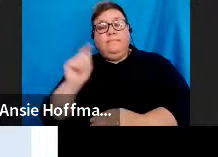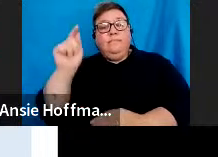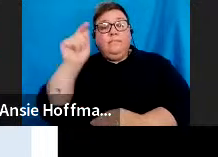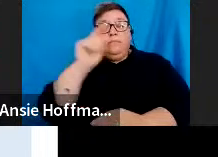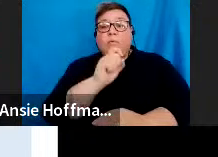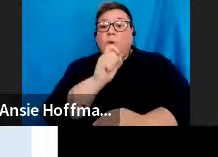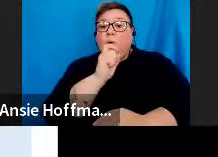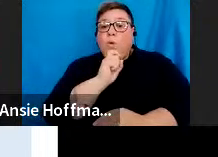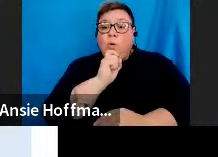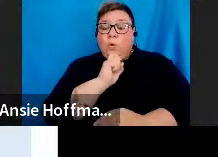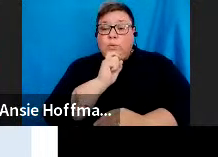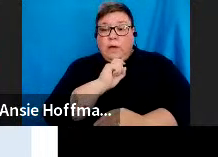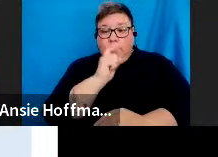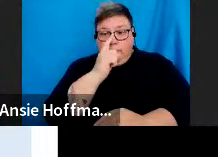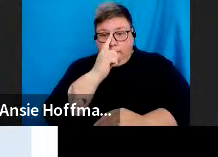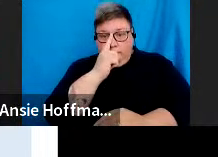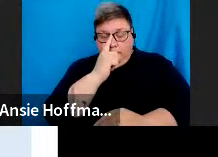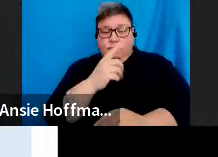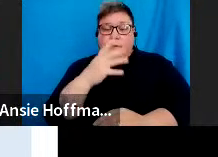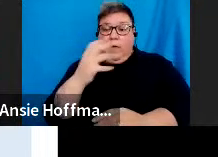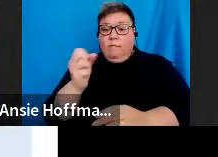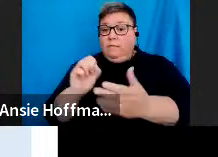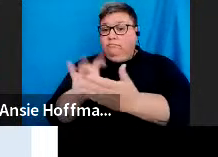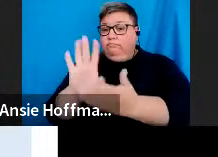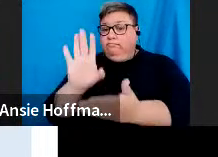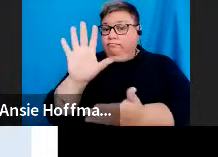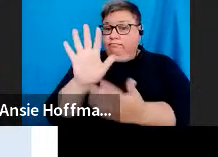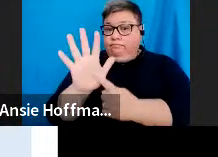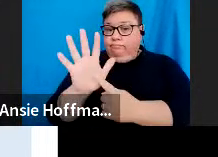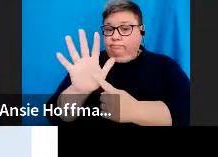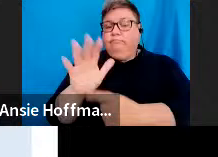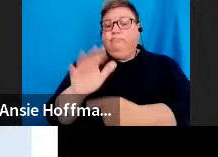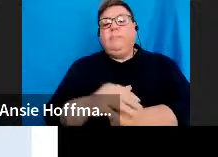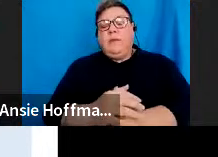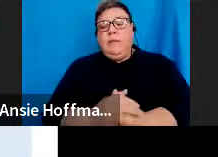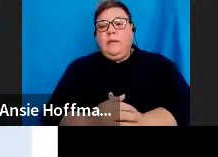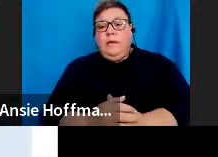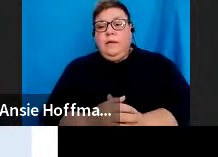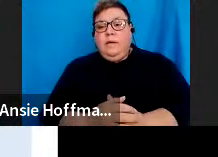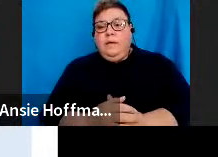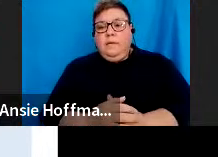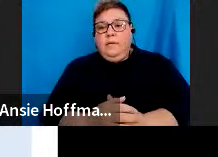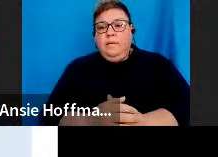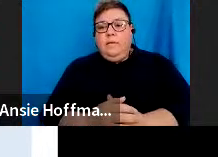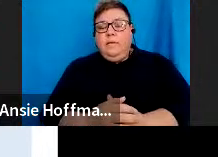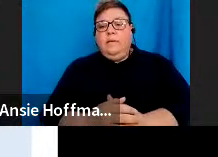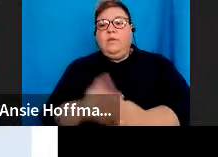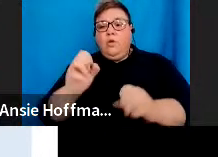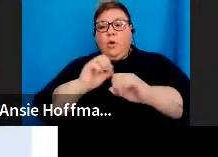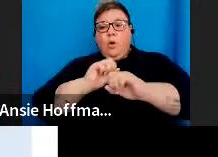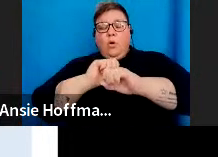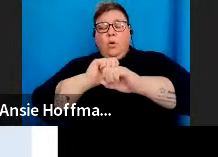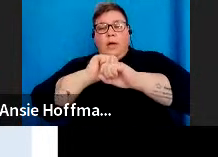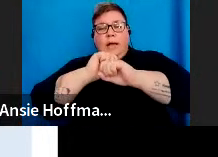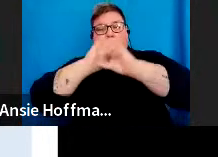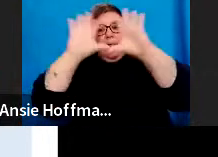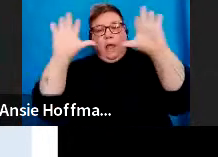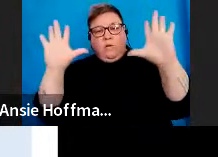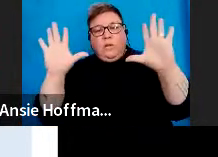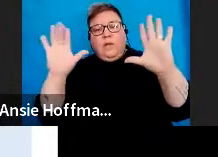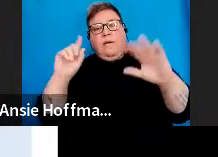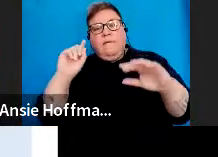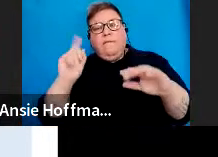roles on e-filing have been implemented to specify and provide clarity for various user